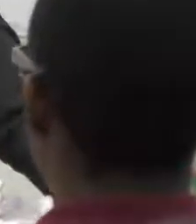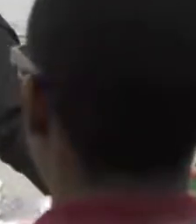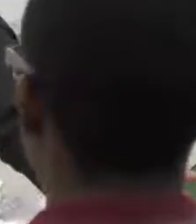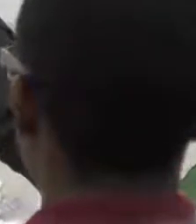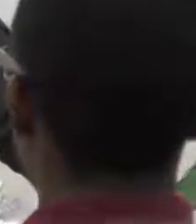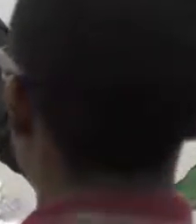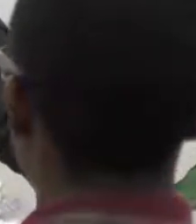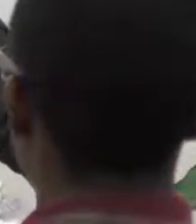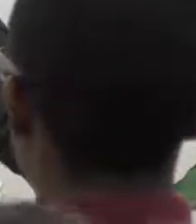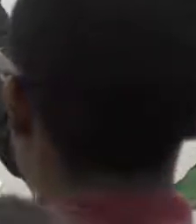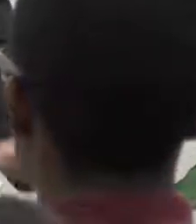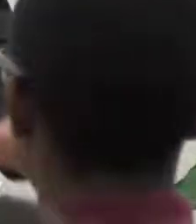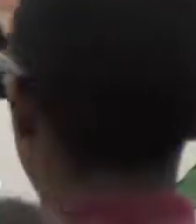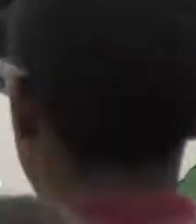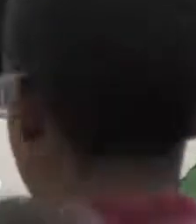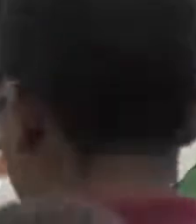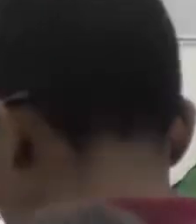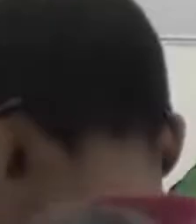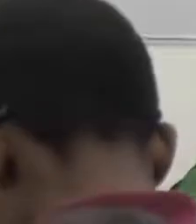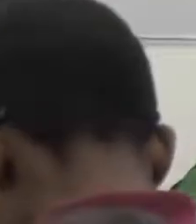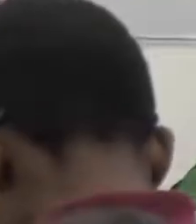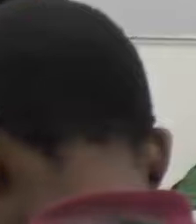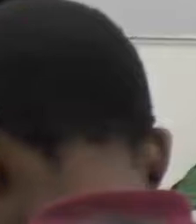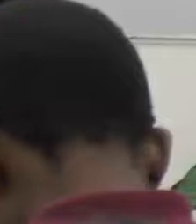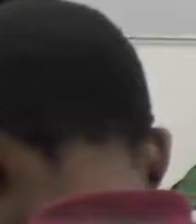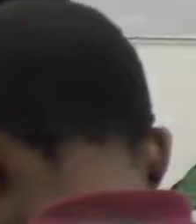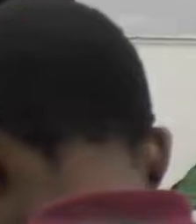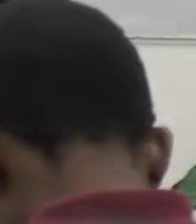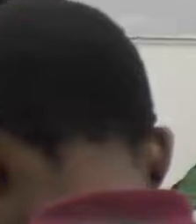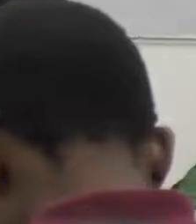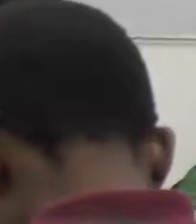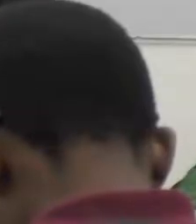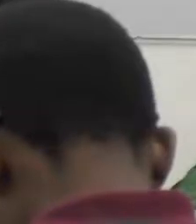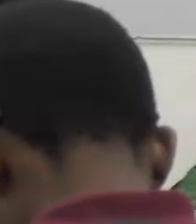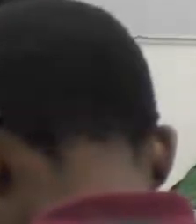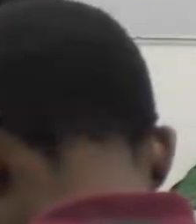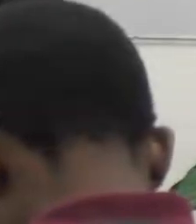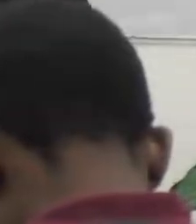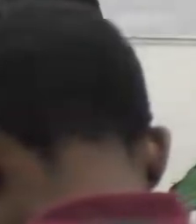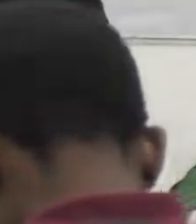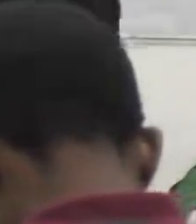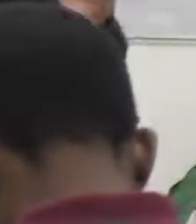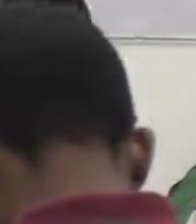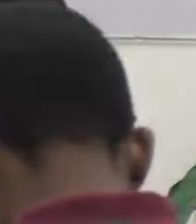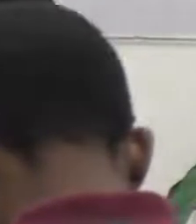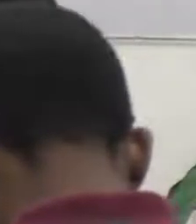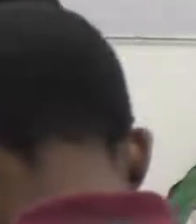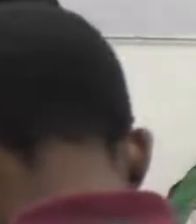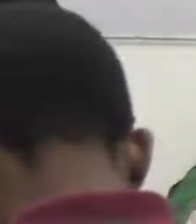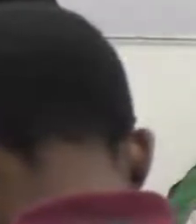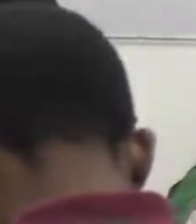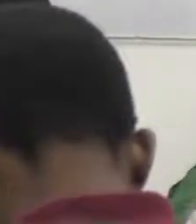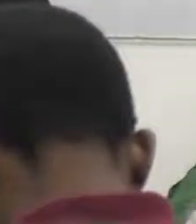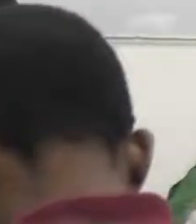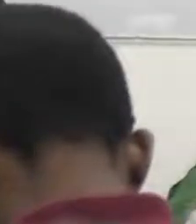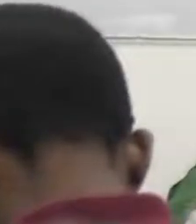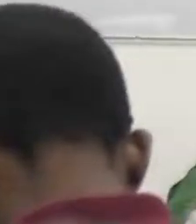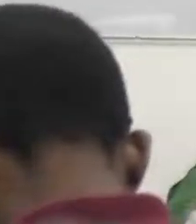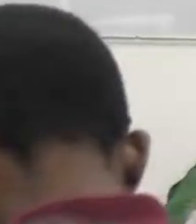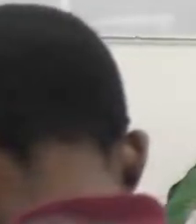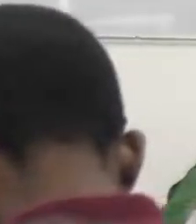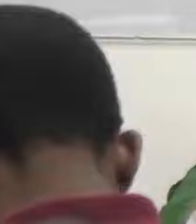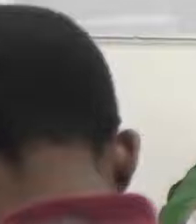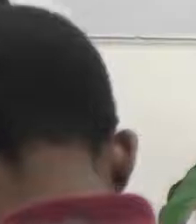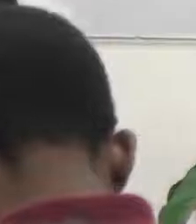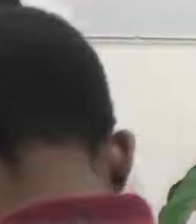Lord, it's growth and edification. It's presumation to the Lord. Instructor, my brethren, they cannot be counted.